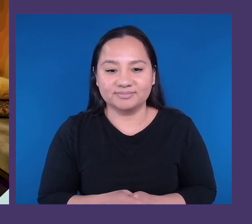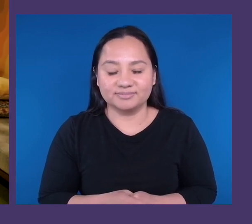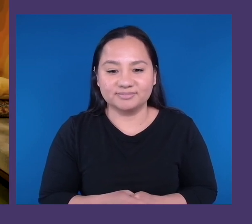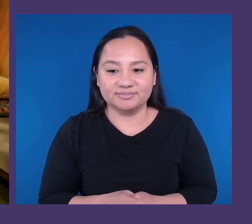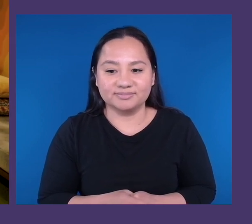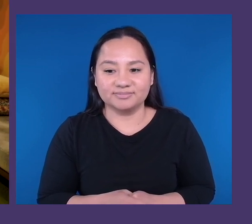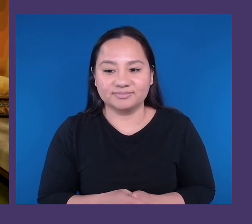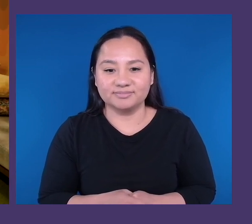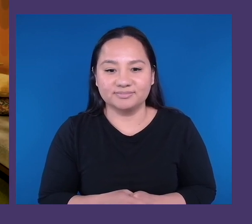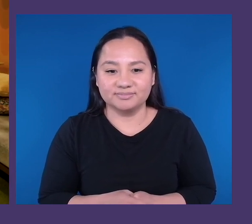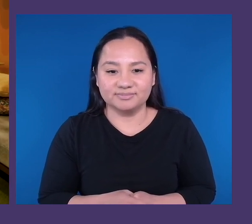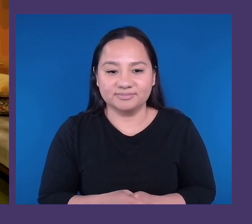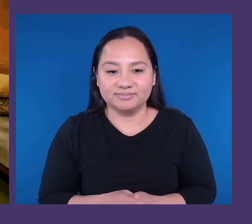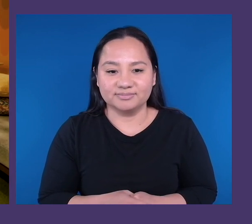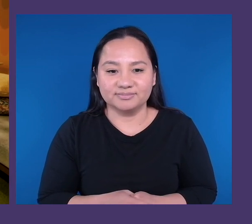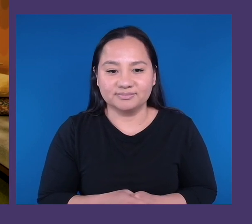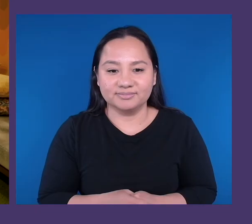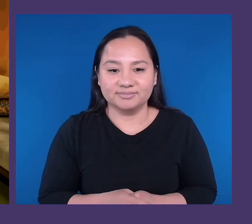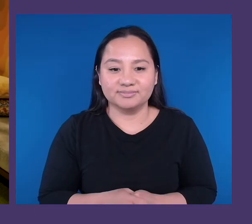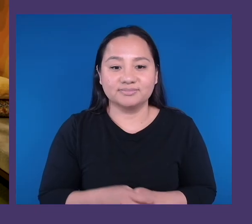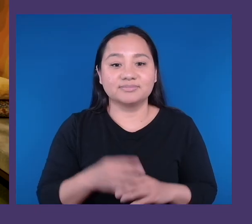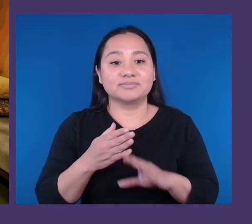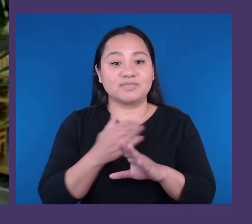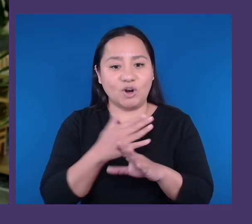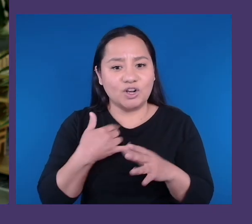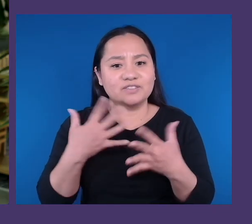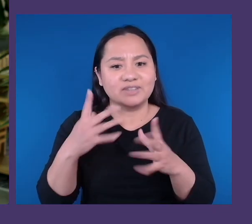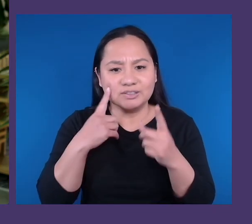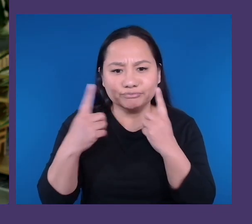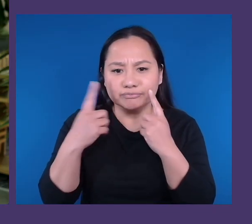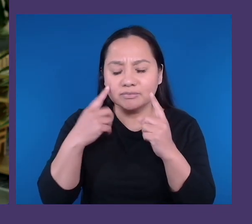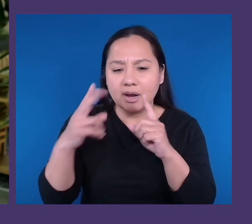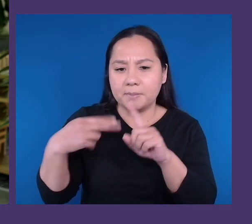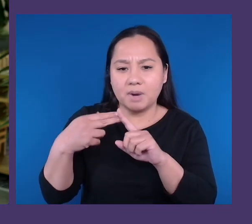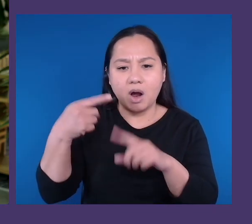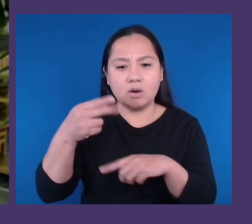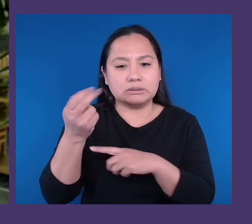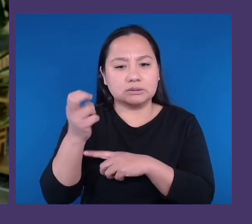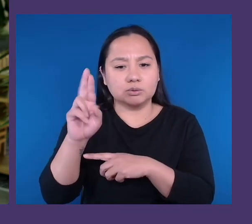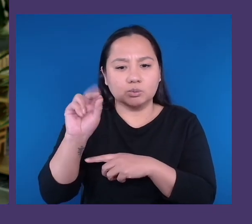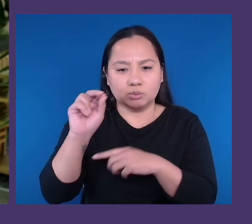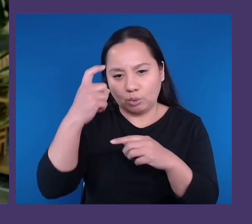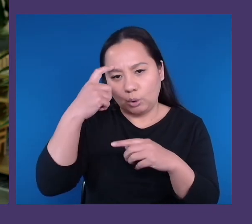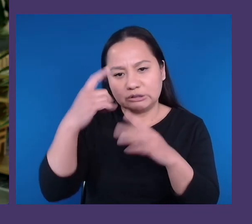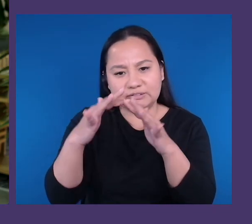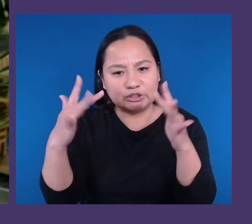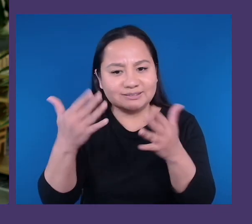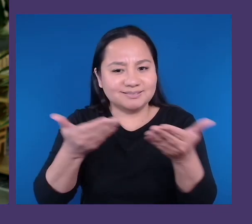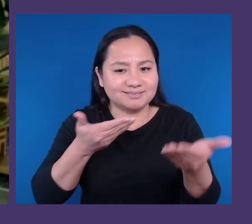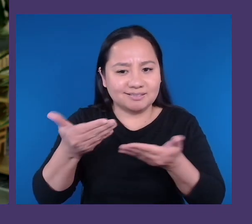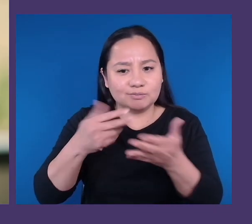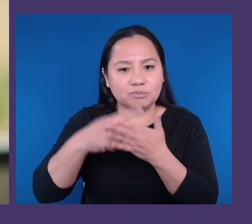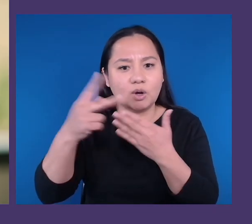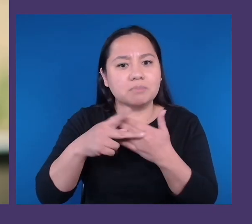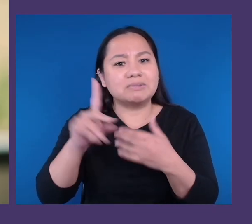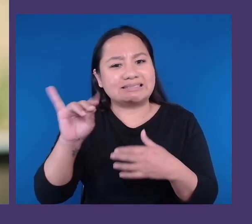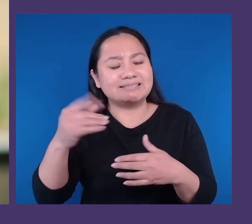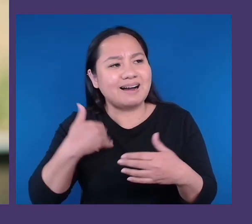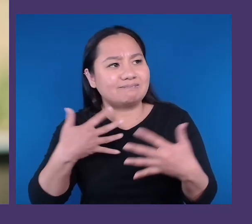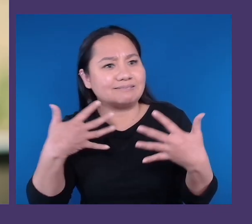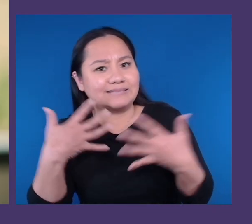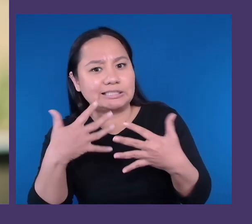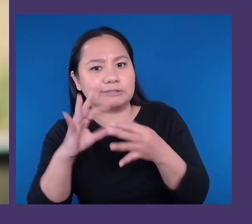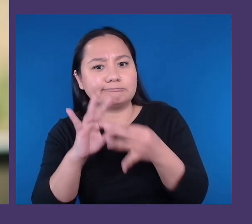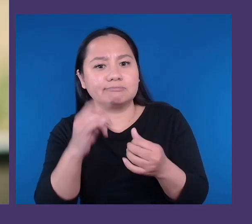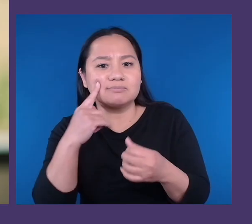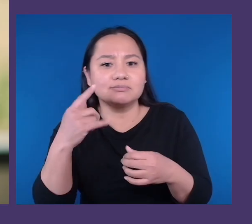Before I had heard about the Neurodiversity Hiring Program, there is a fear that, like, traditional interviews are very difficult, or that it's really hard